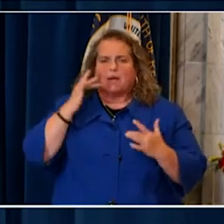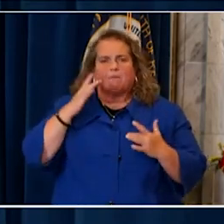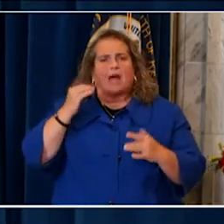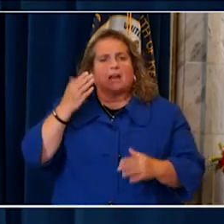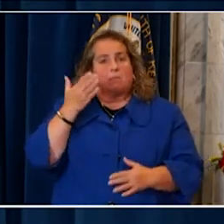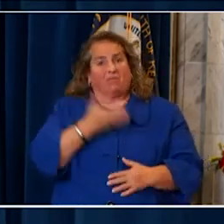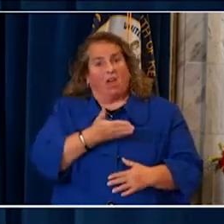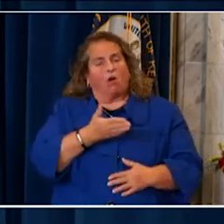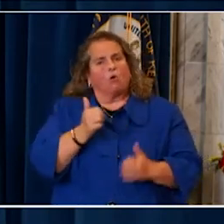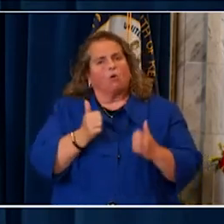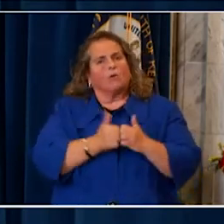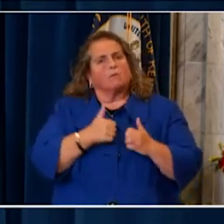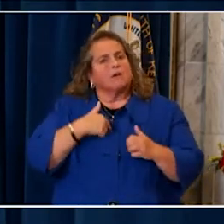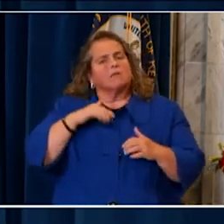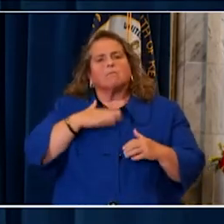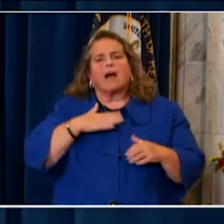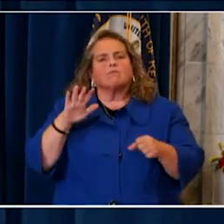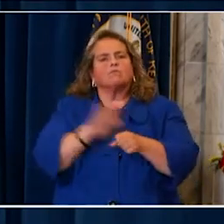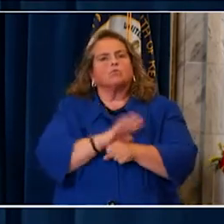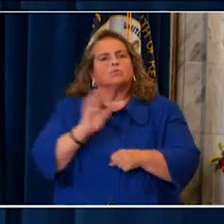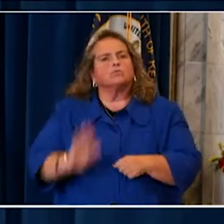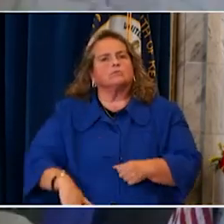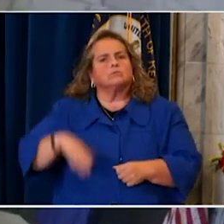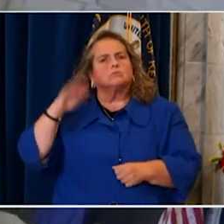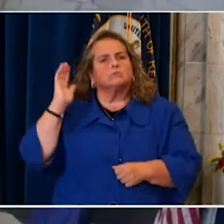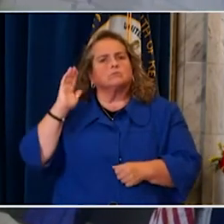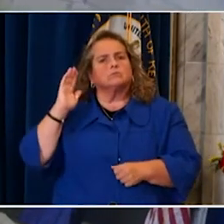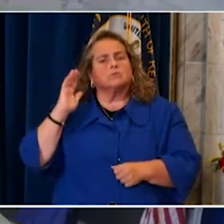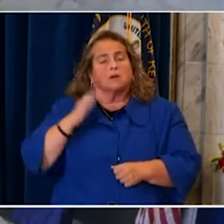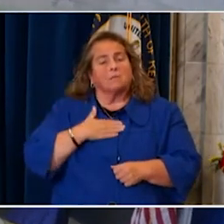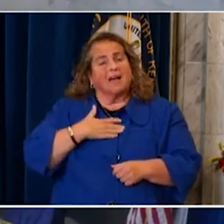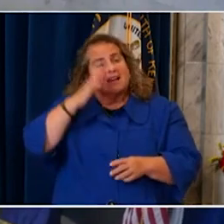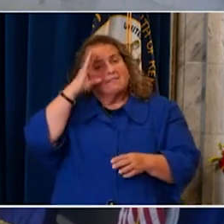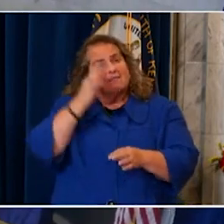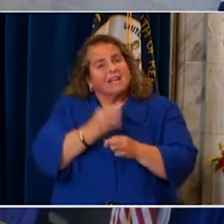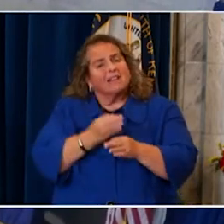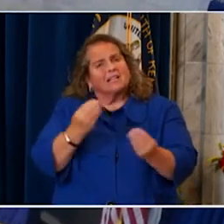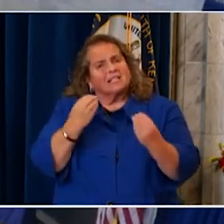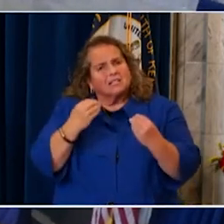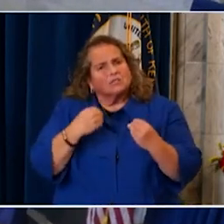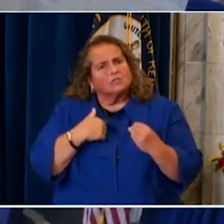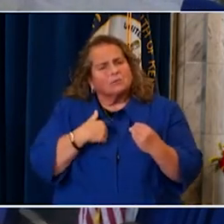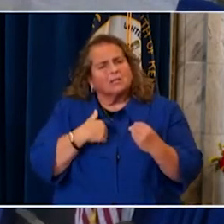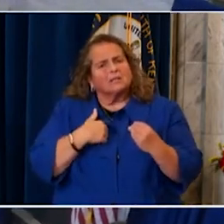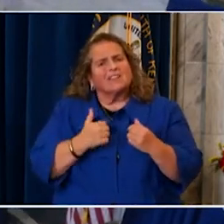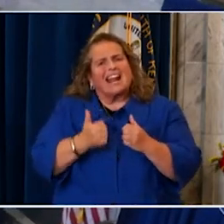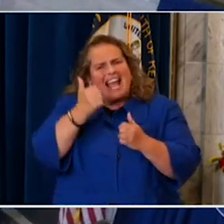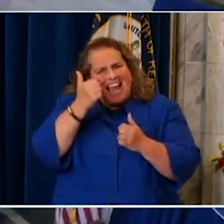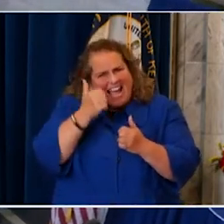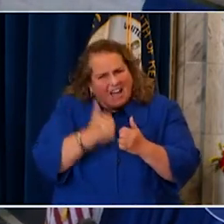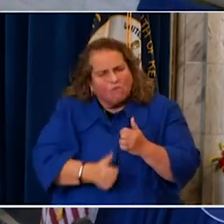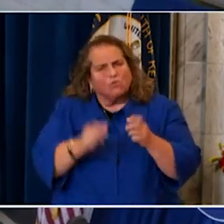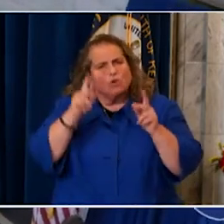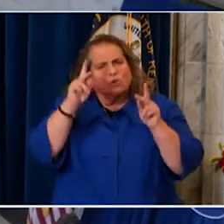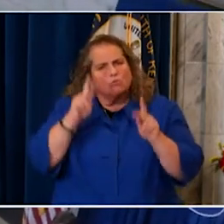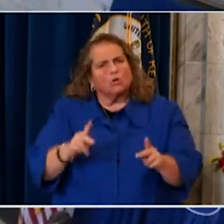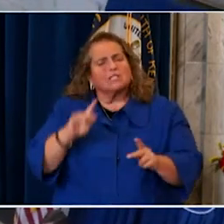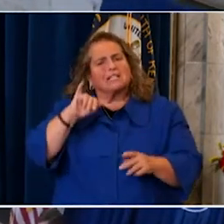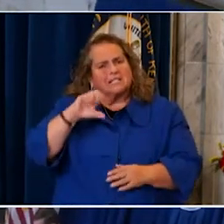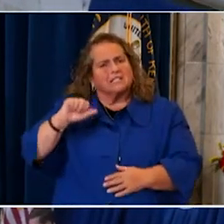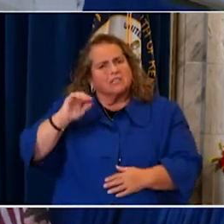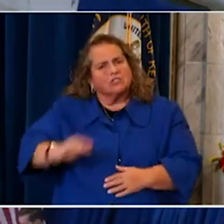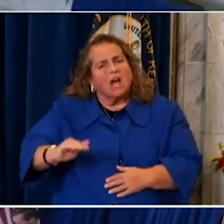Governor Andy Beshear, First Lady Brittany Beshear, Lieutenant Governor Jacqueline Coleman and others gathered in the Capitol Rotunda Sunday